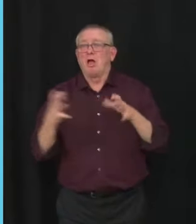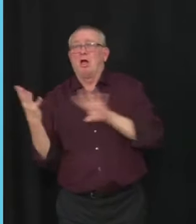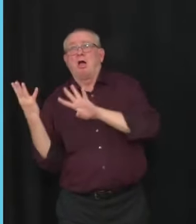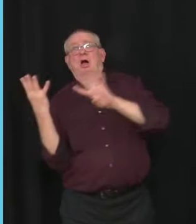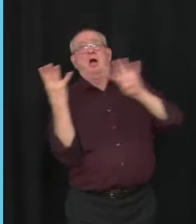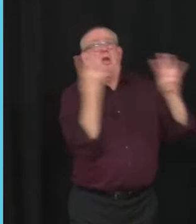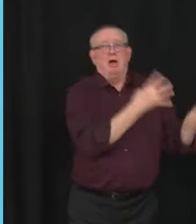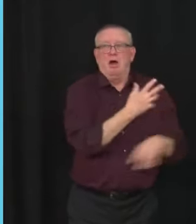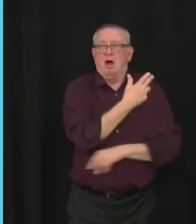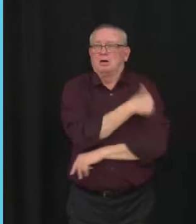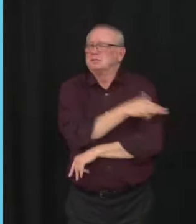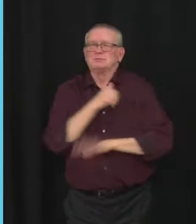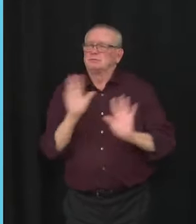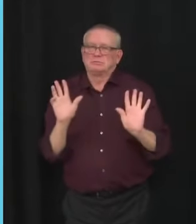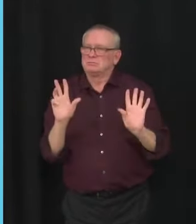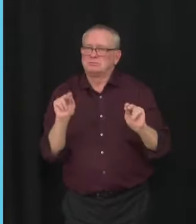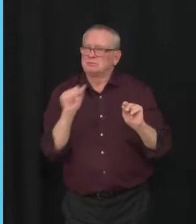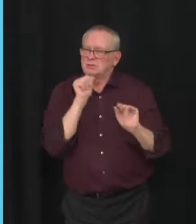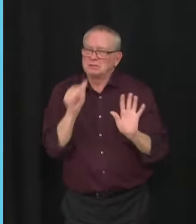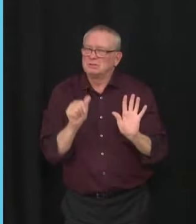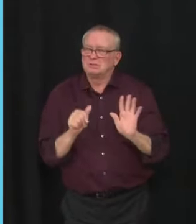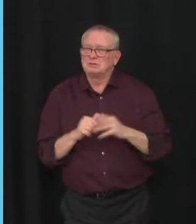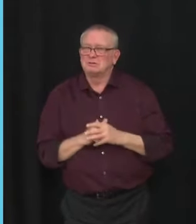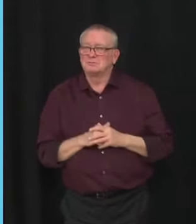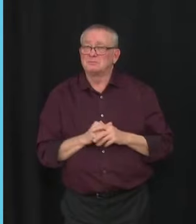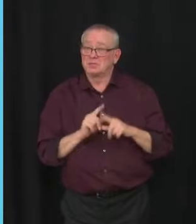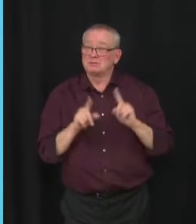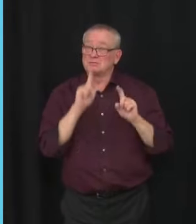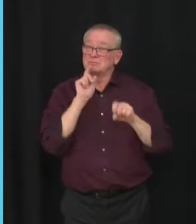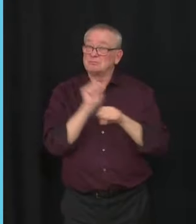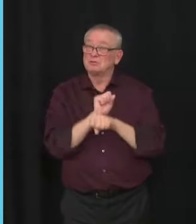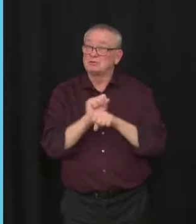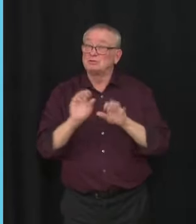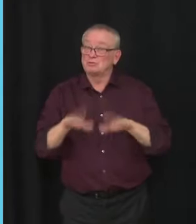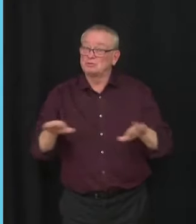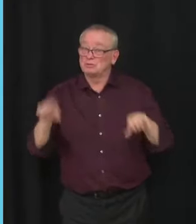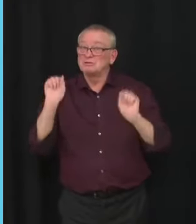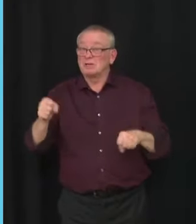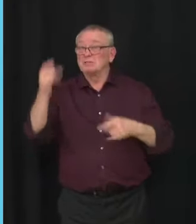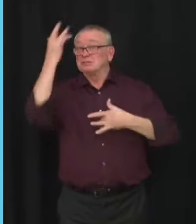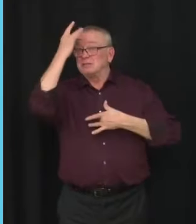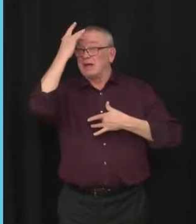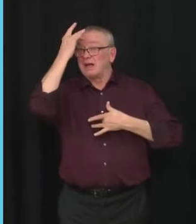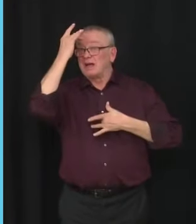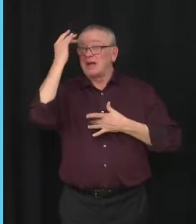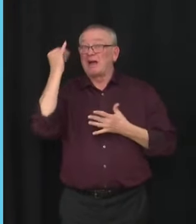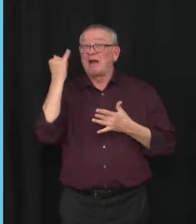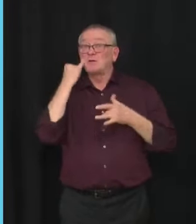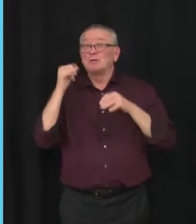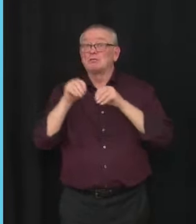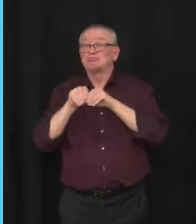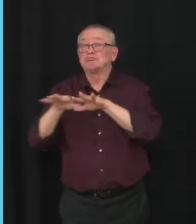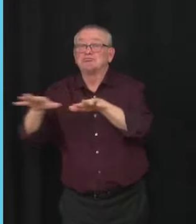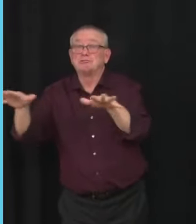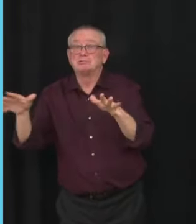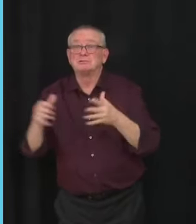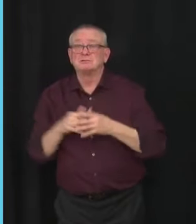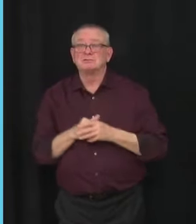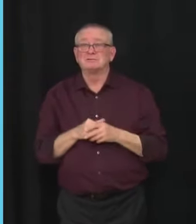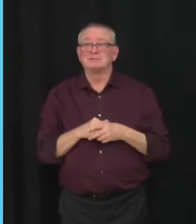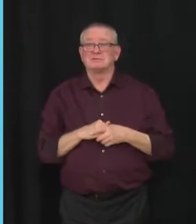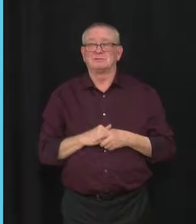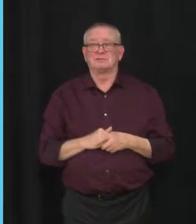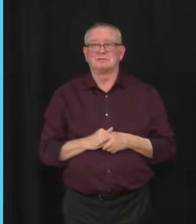while it is possible that children can be infected and can transmit, it is a